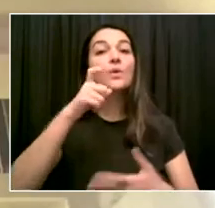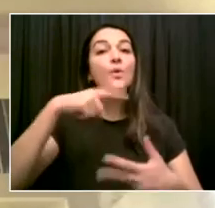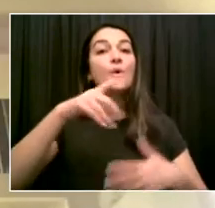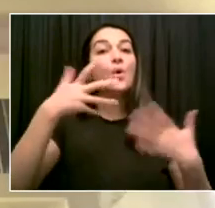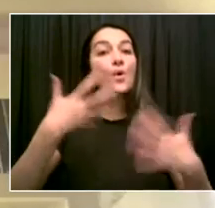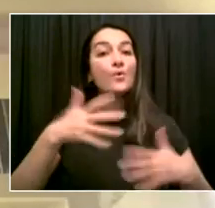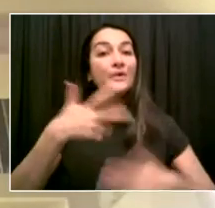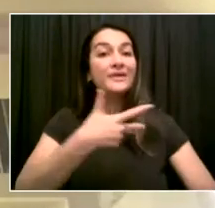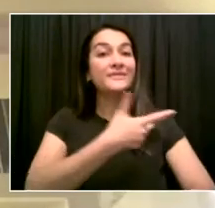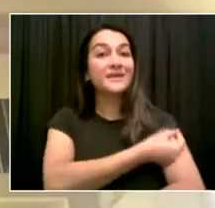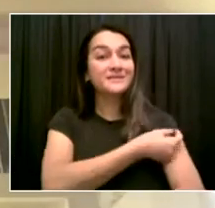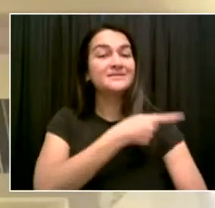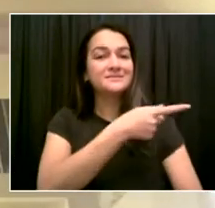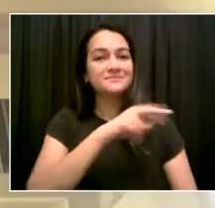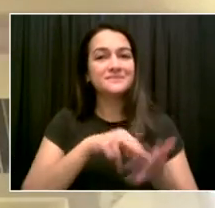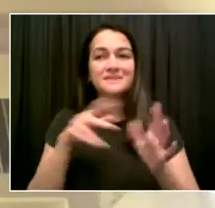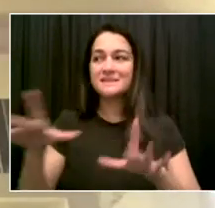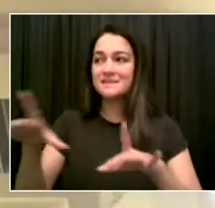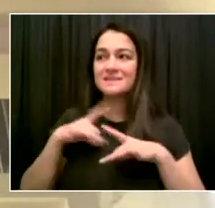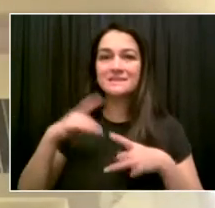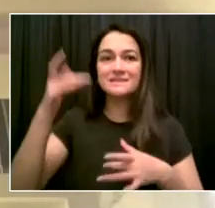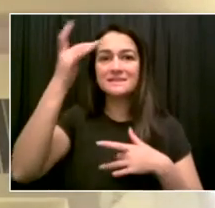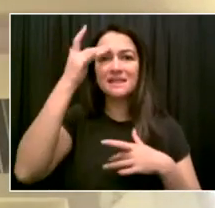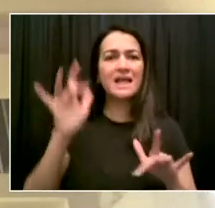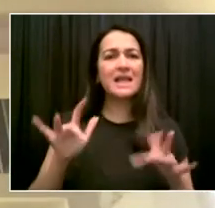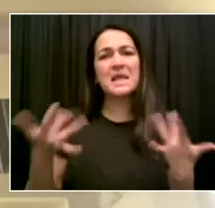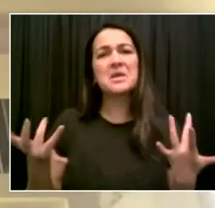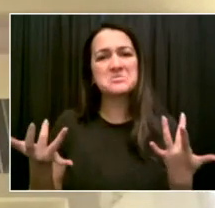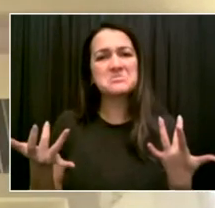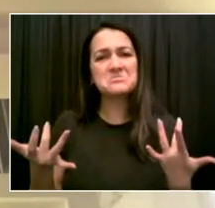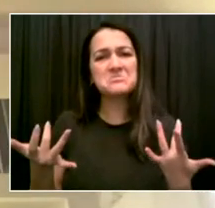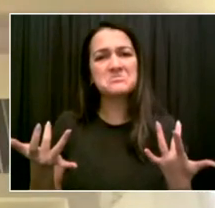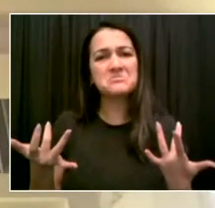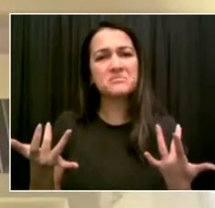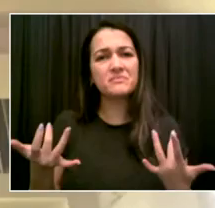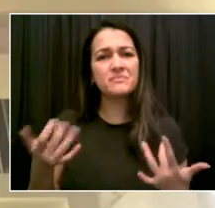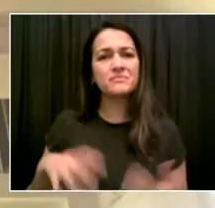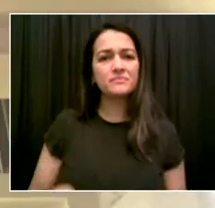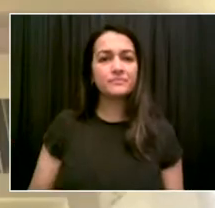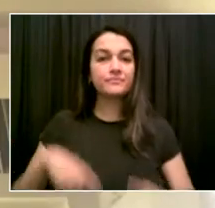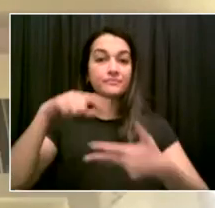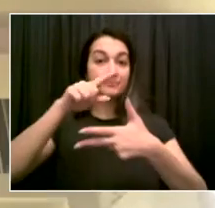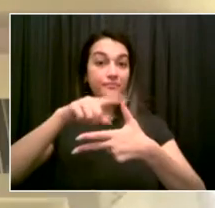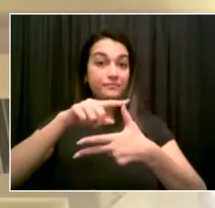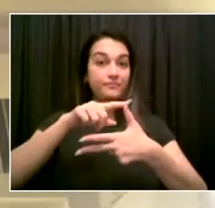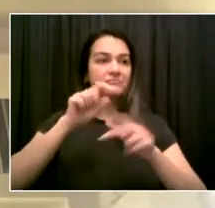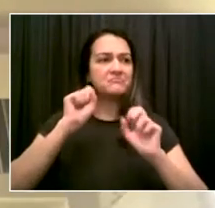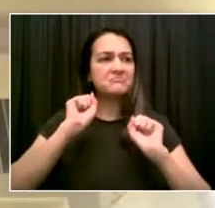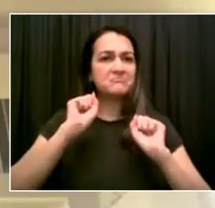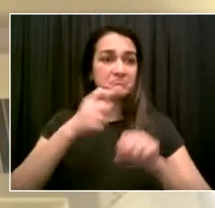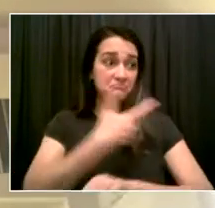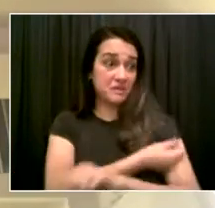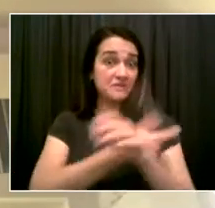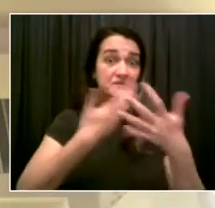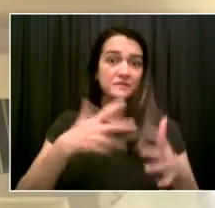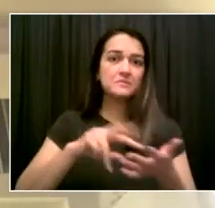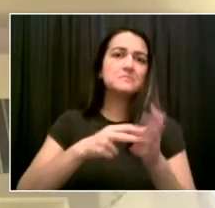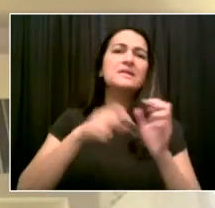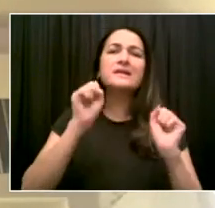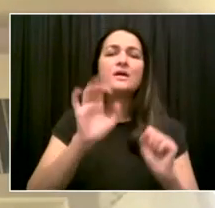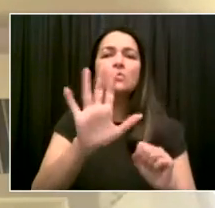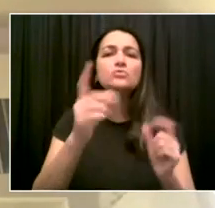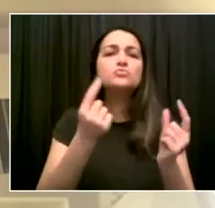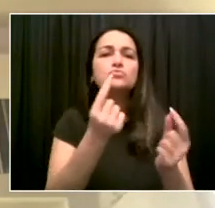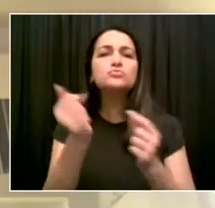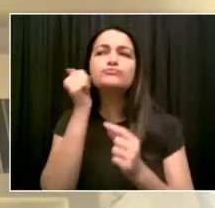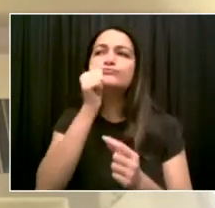kind of life that they led prior to 2020 and really make the most of reuniting with their families, their